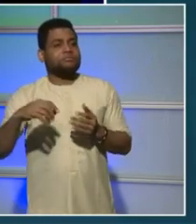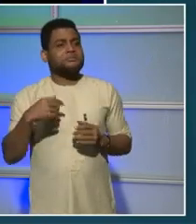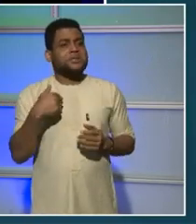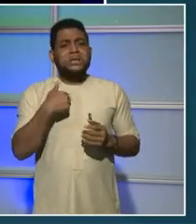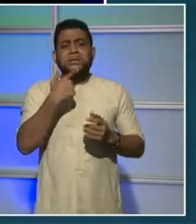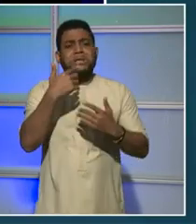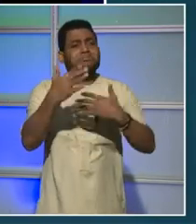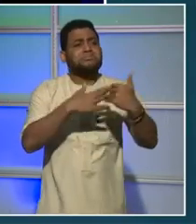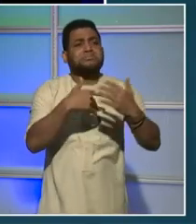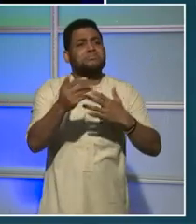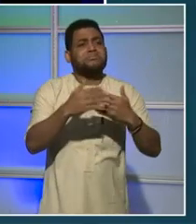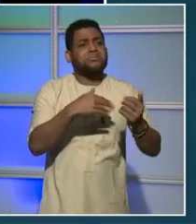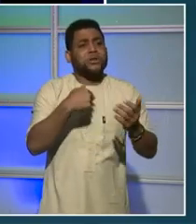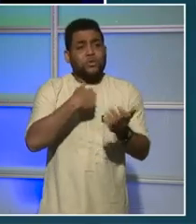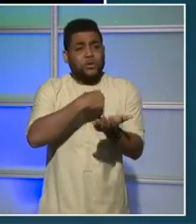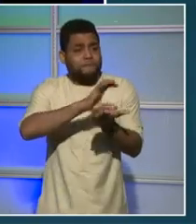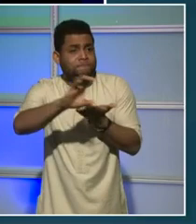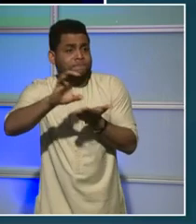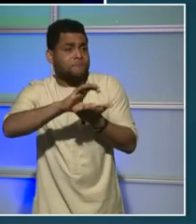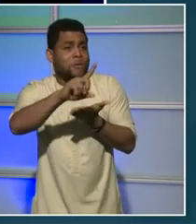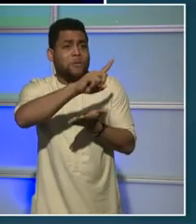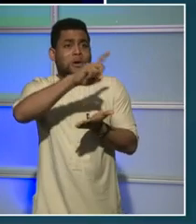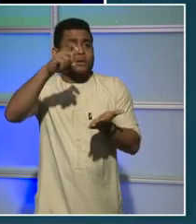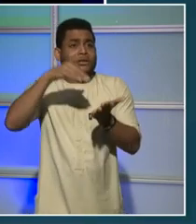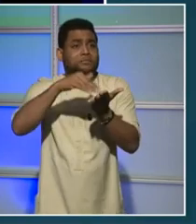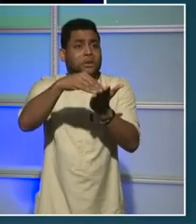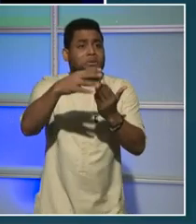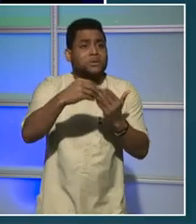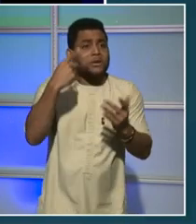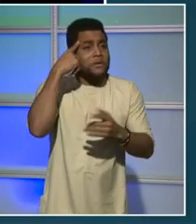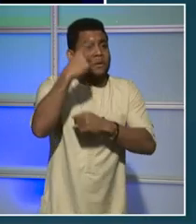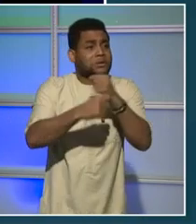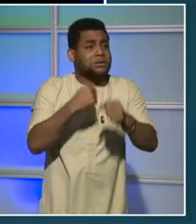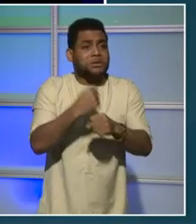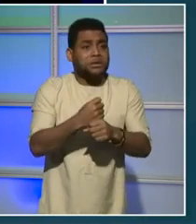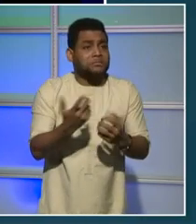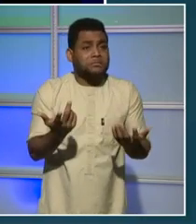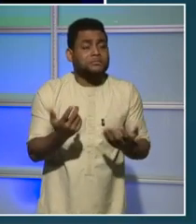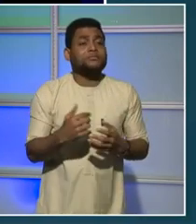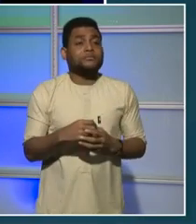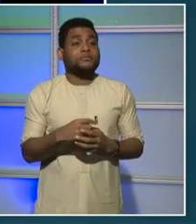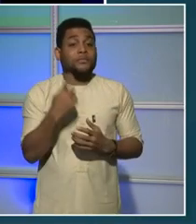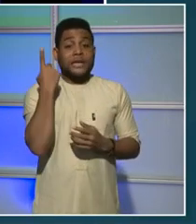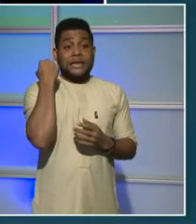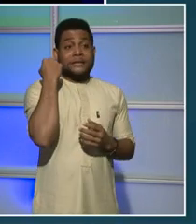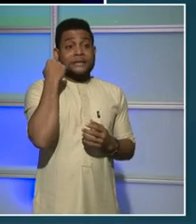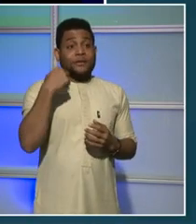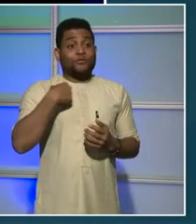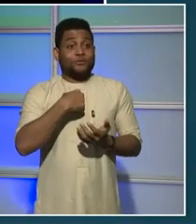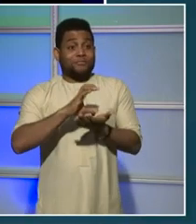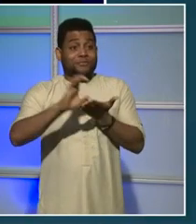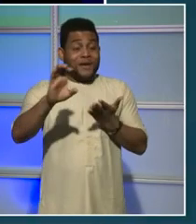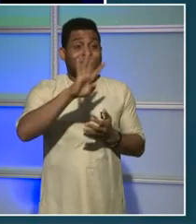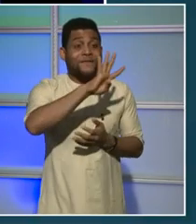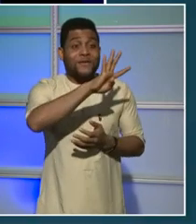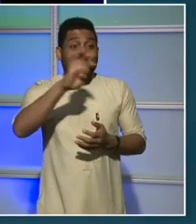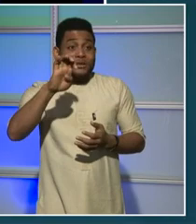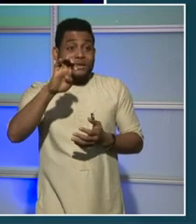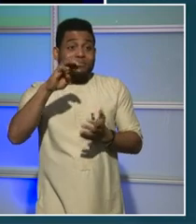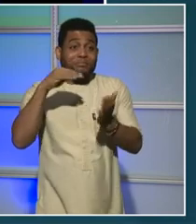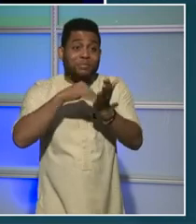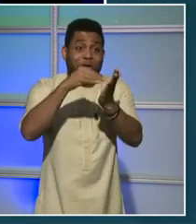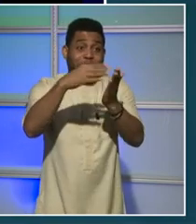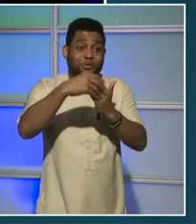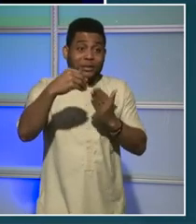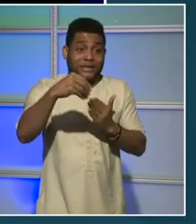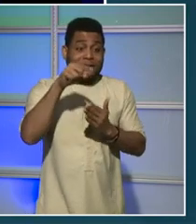did that for six straight years. And then last year, we were able to invest $400 million in the Housing Production Trust Fund. So that's